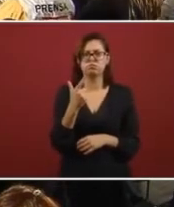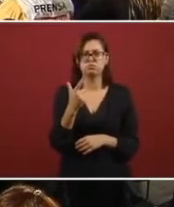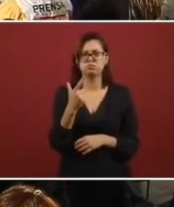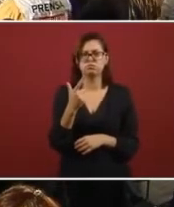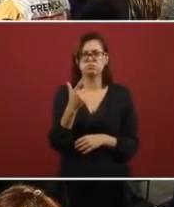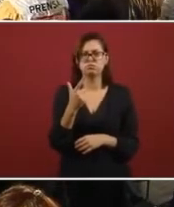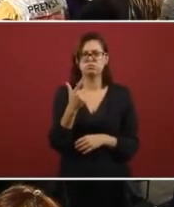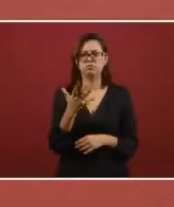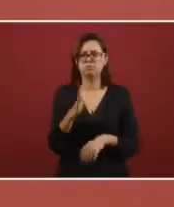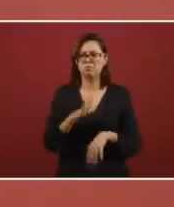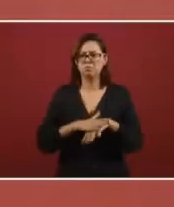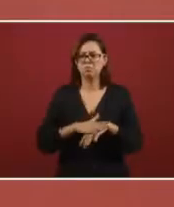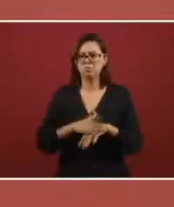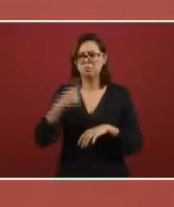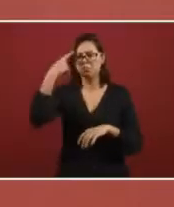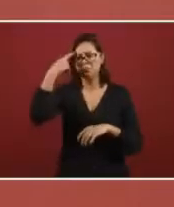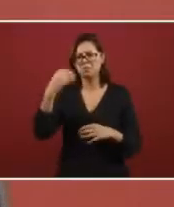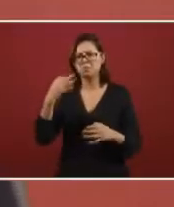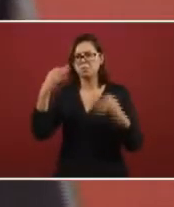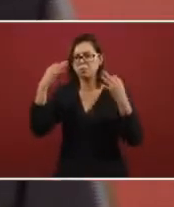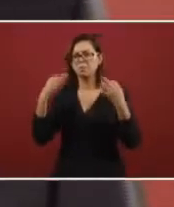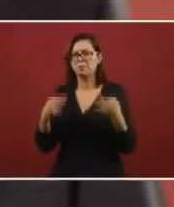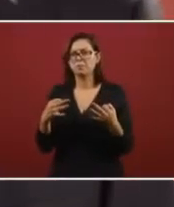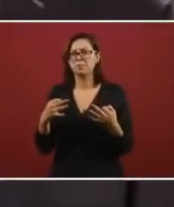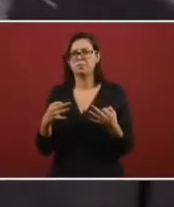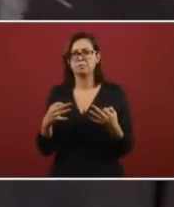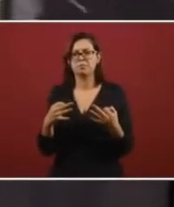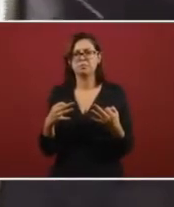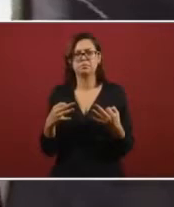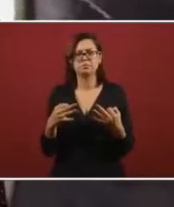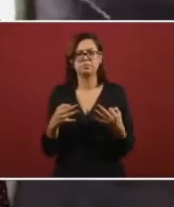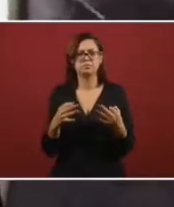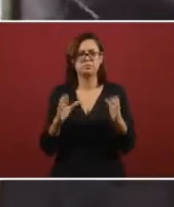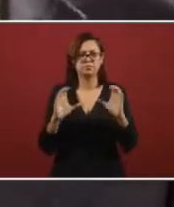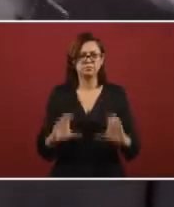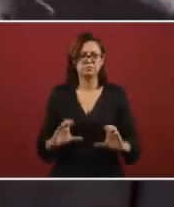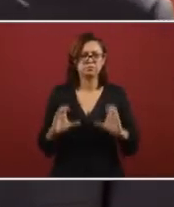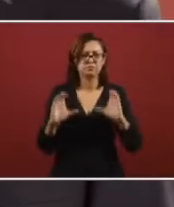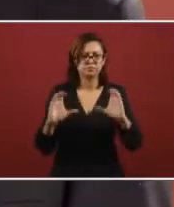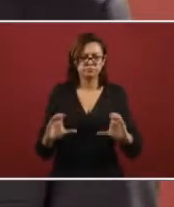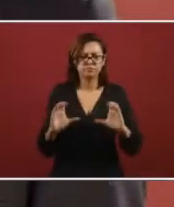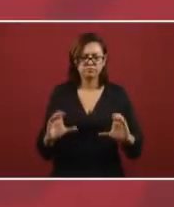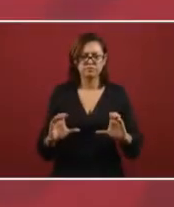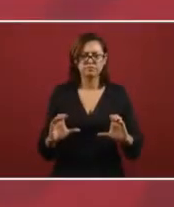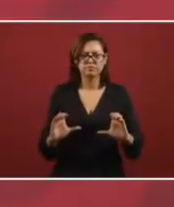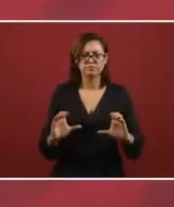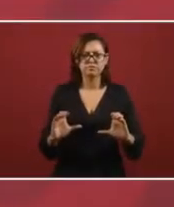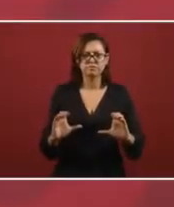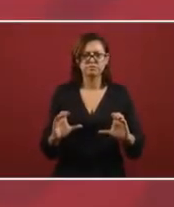the most rational and cautious